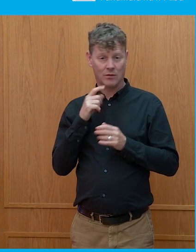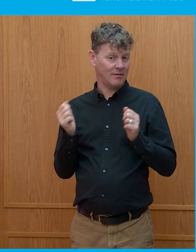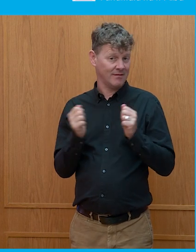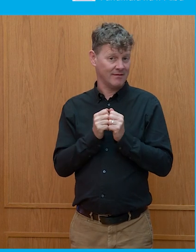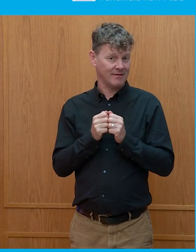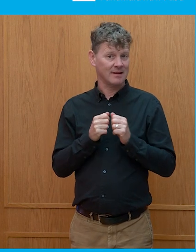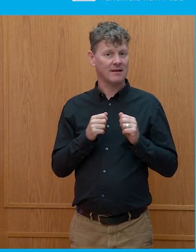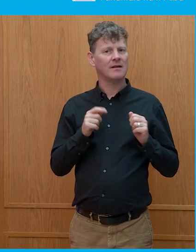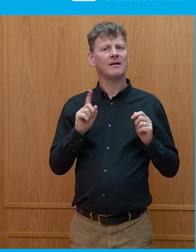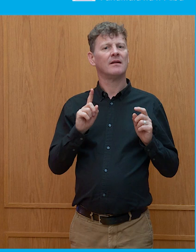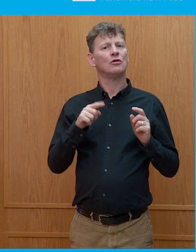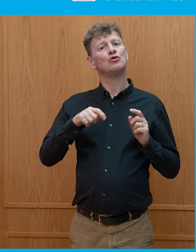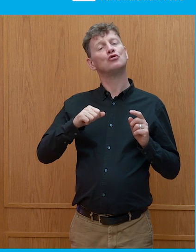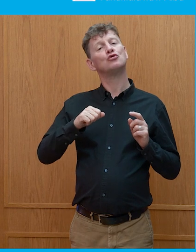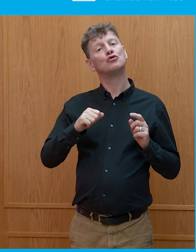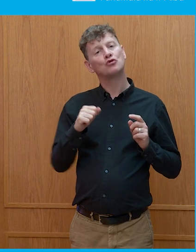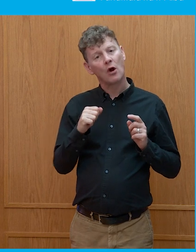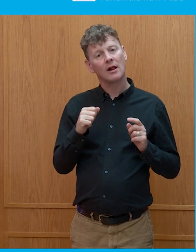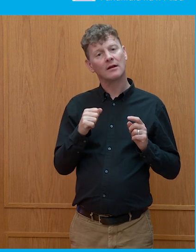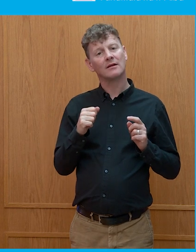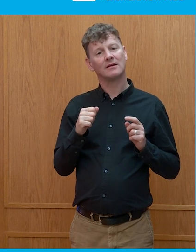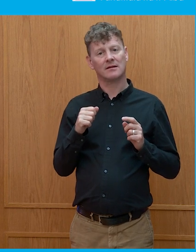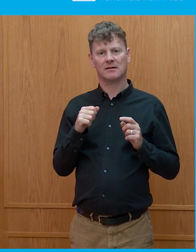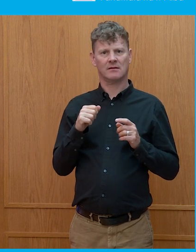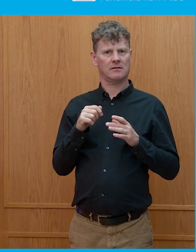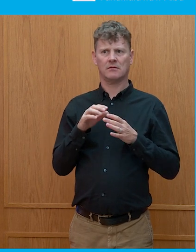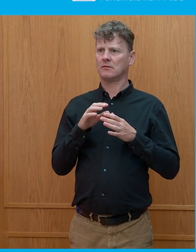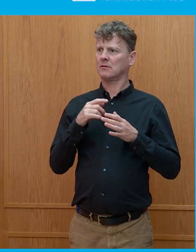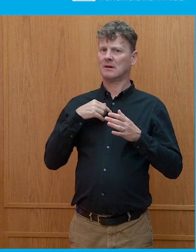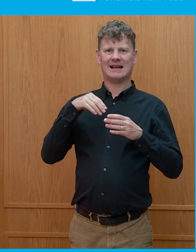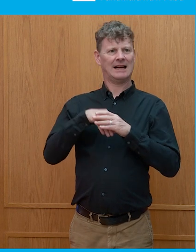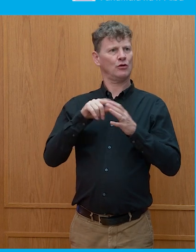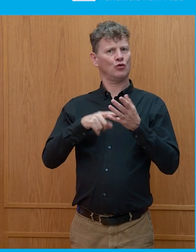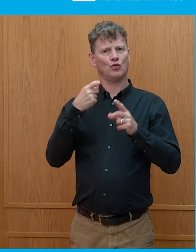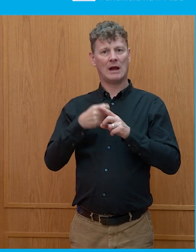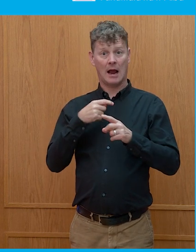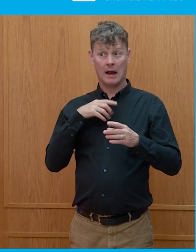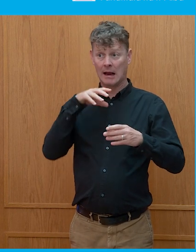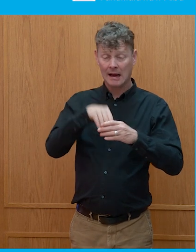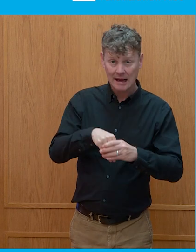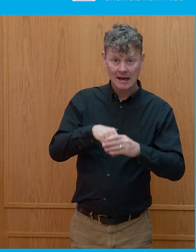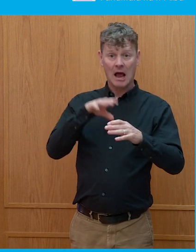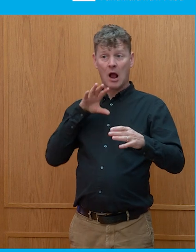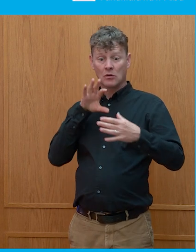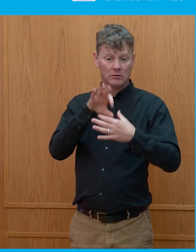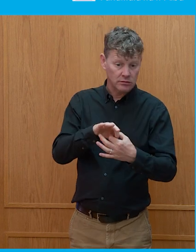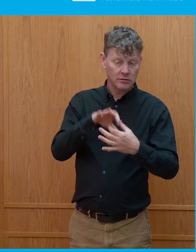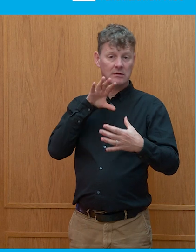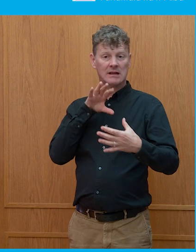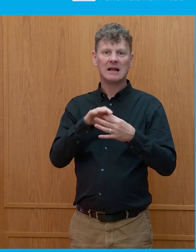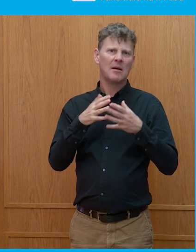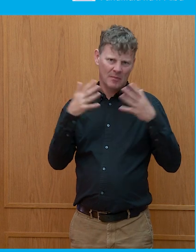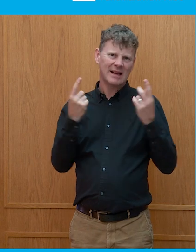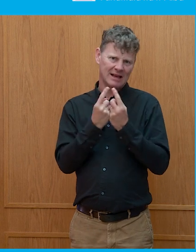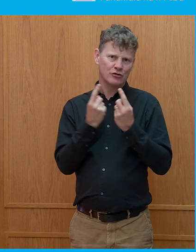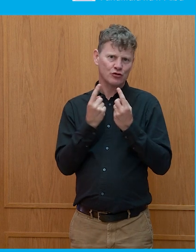Scotland's place within the United Kingdom was the, one of the biggest issues in